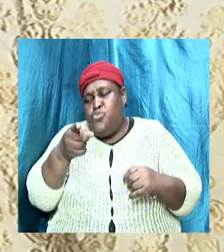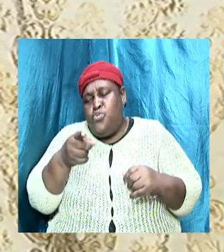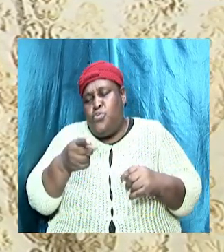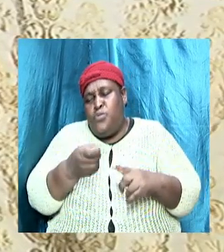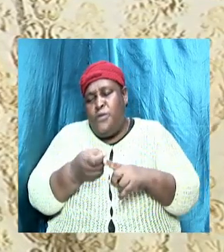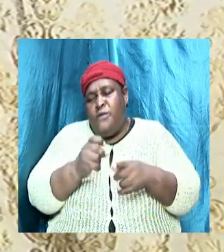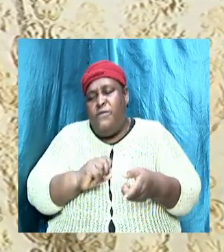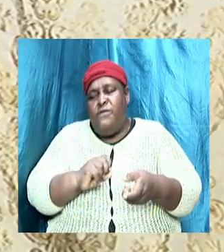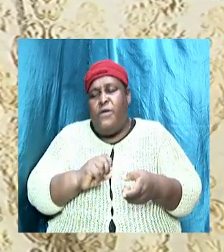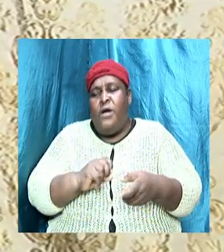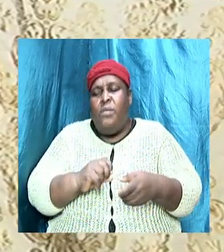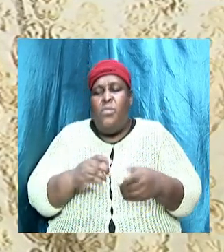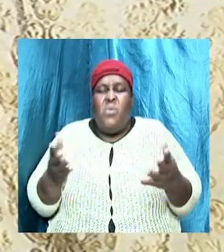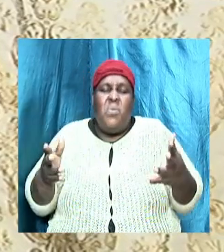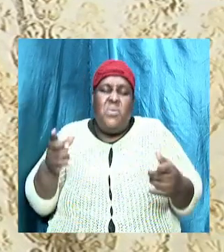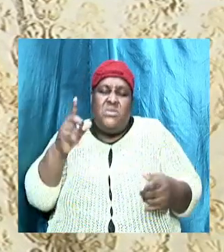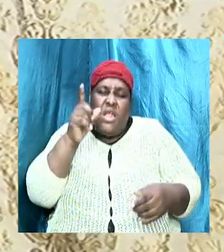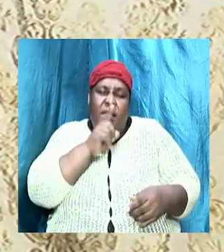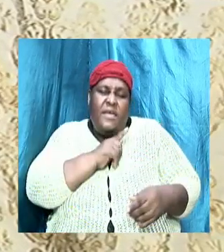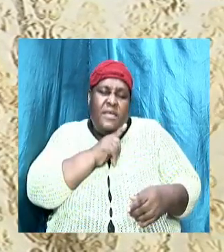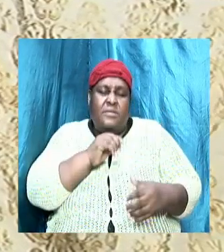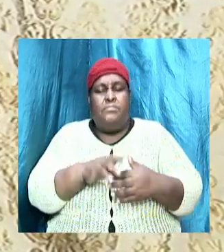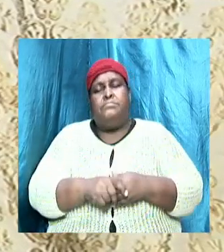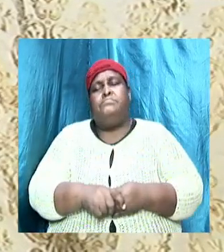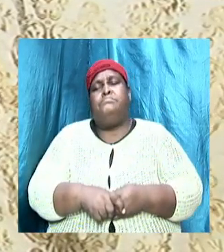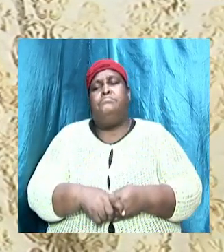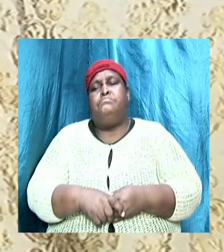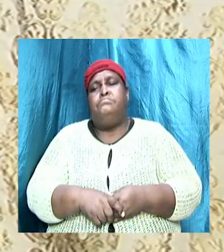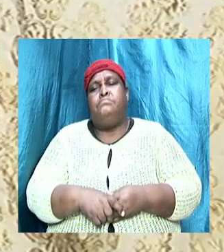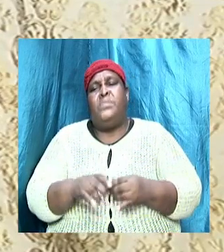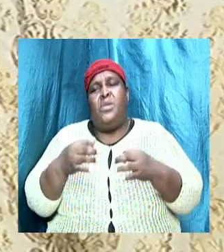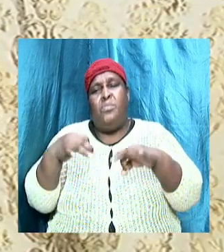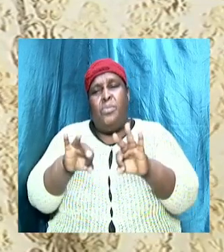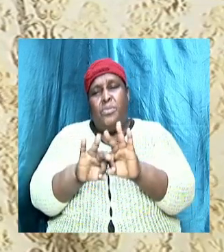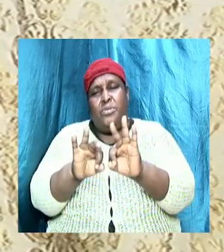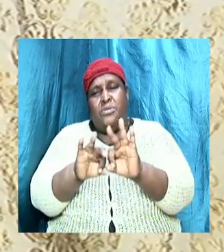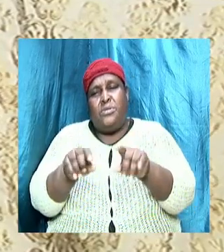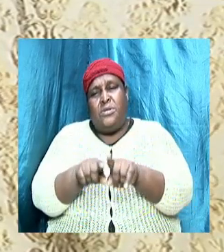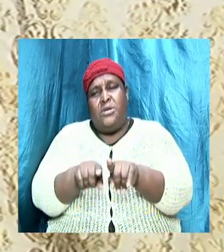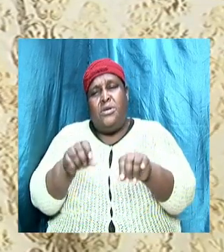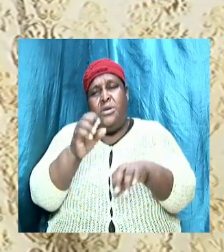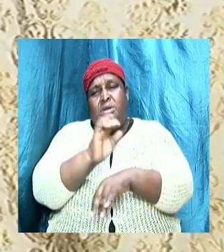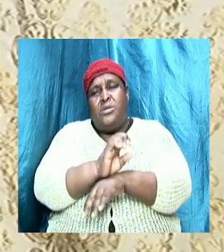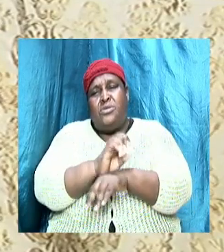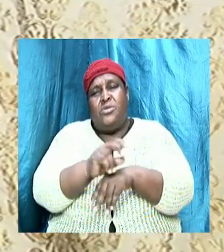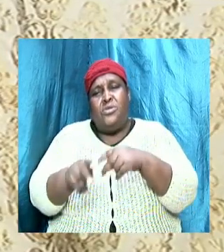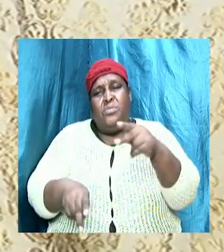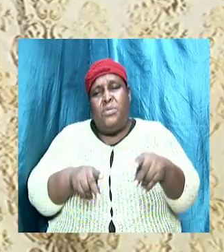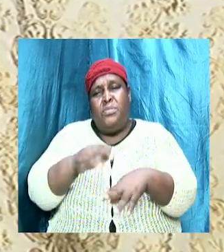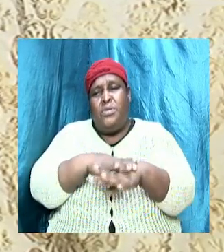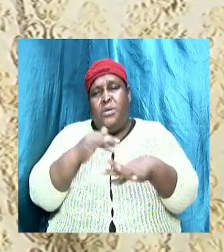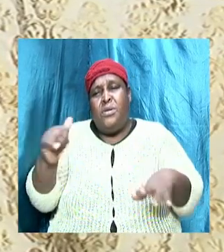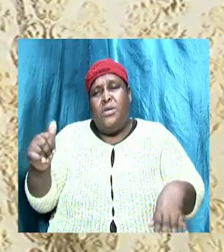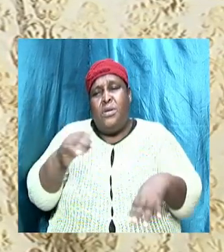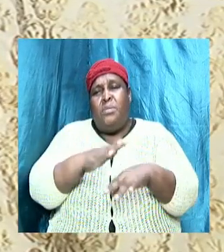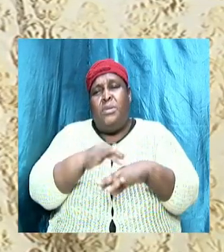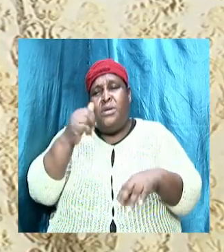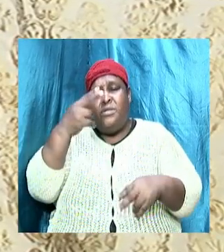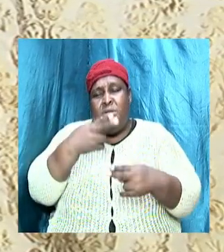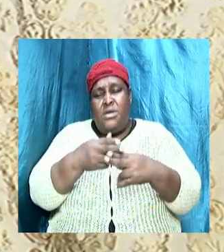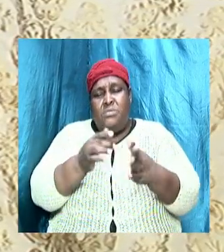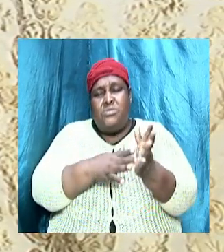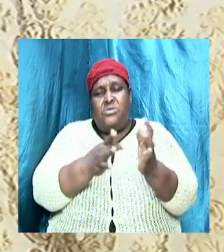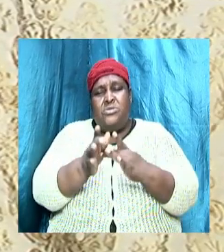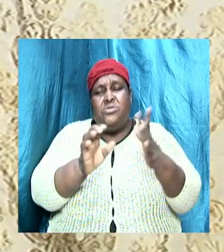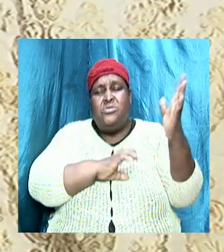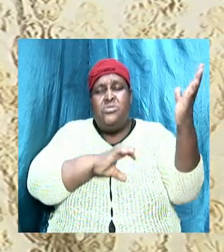is false. What is true from what is a lie. And it's important that as church, as people that are called by the name of Jesus Christ,